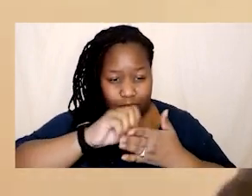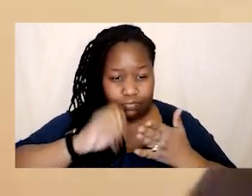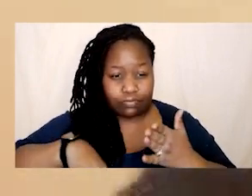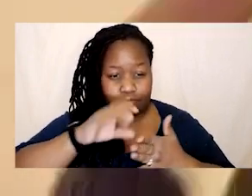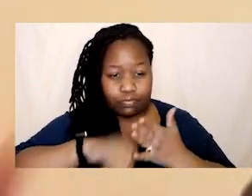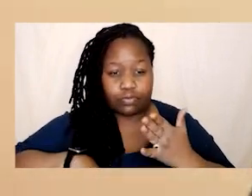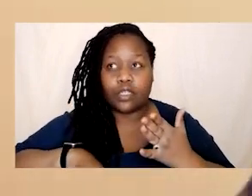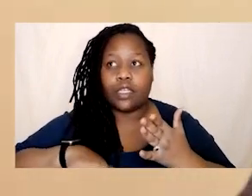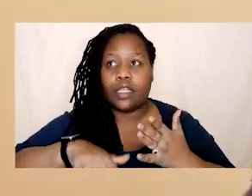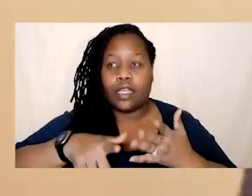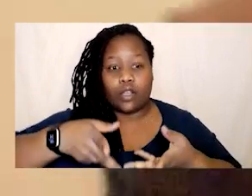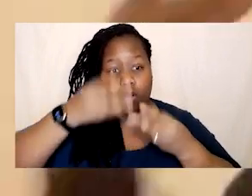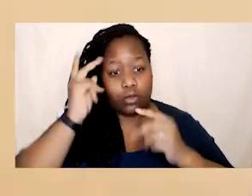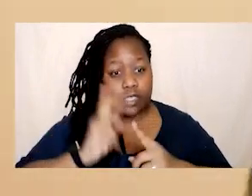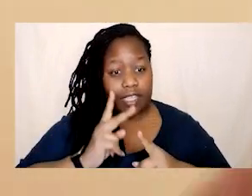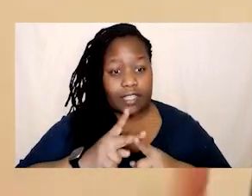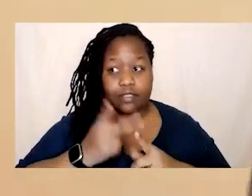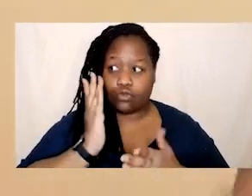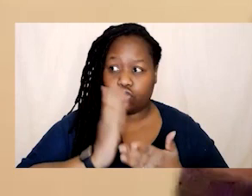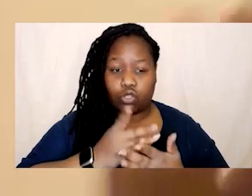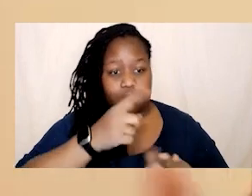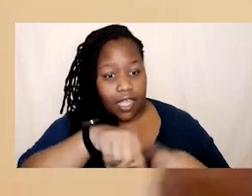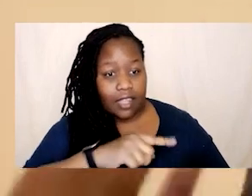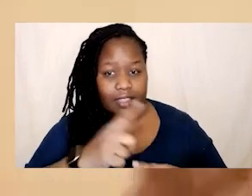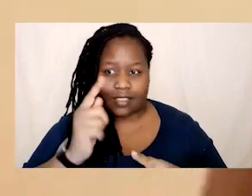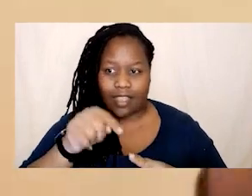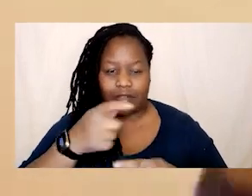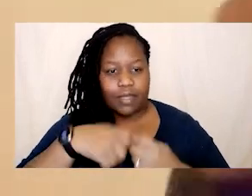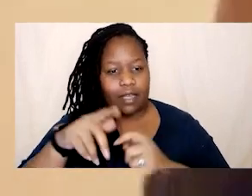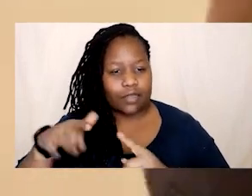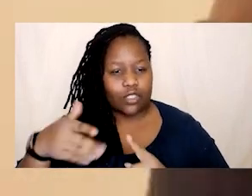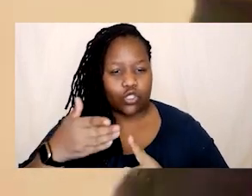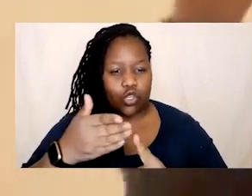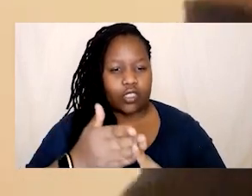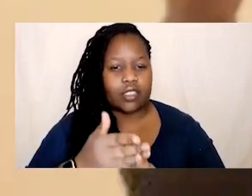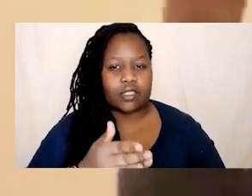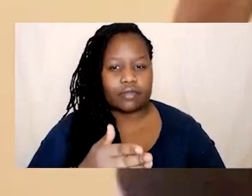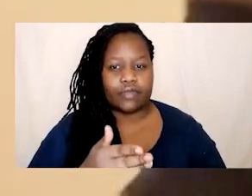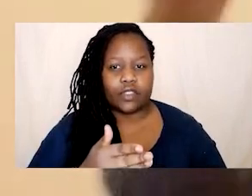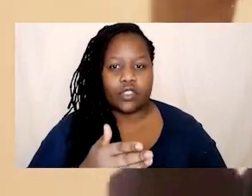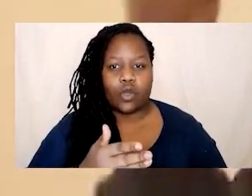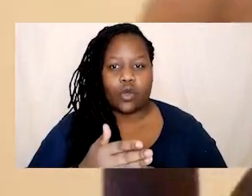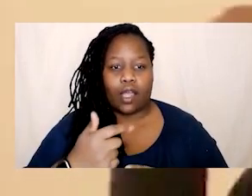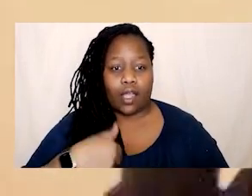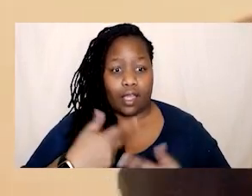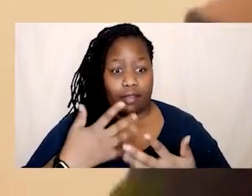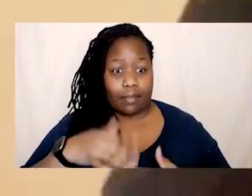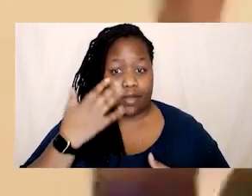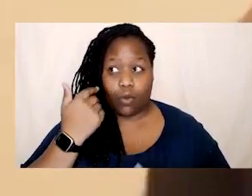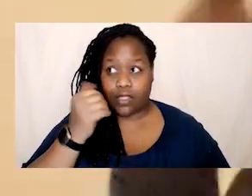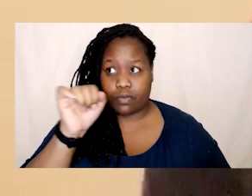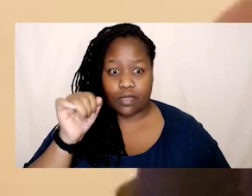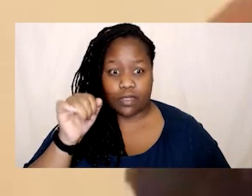self-trust and trust others like it's a journey so if you're hearing all have i been a white supremacist because i've been doing it by myself like